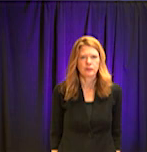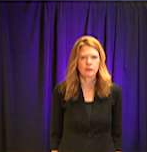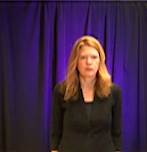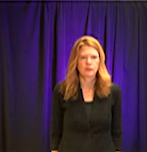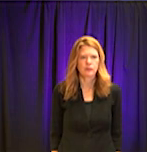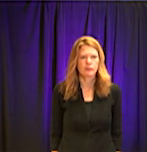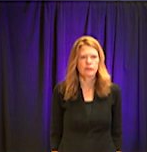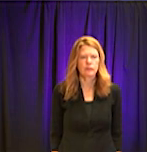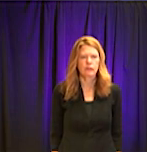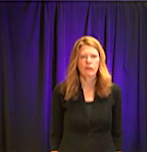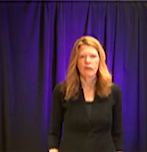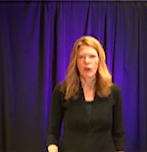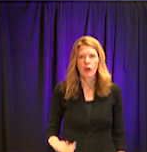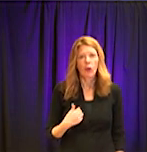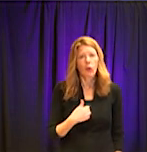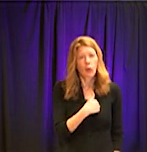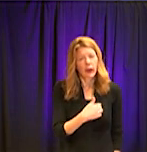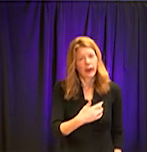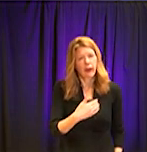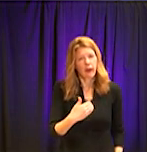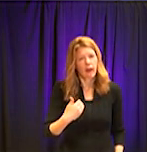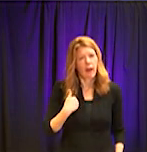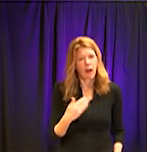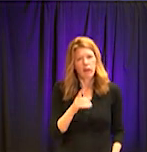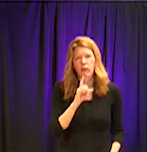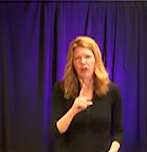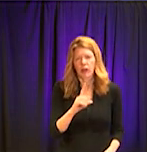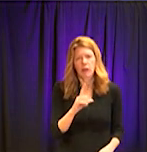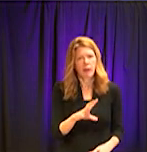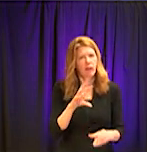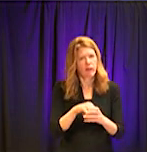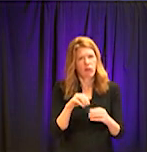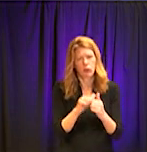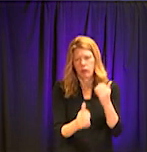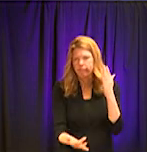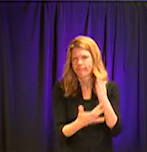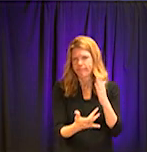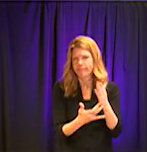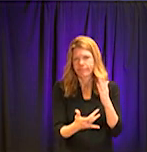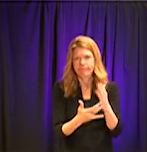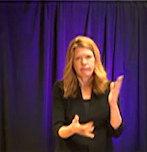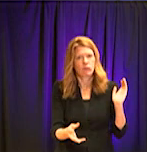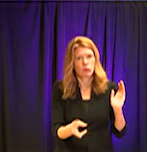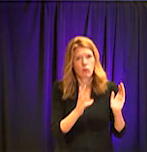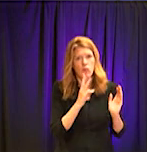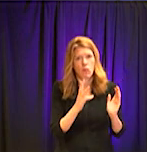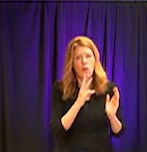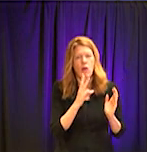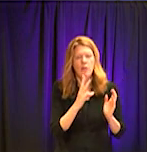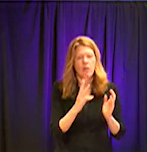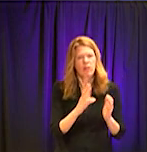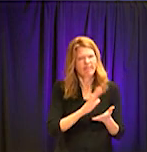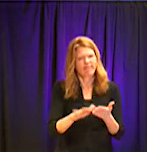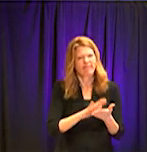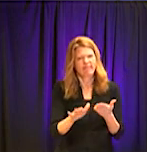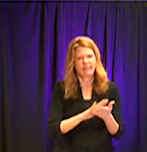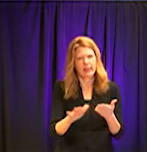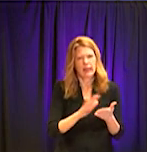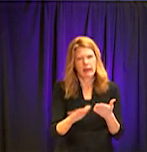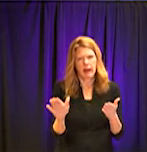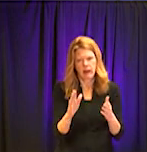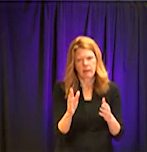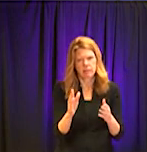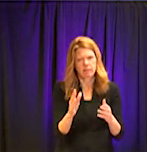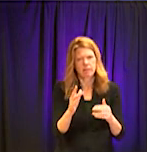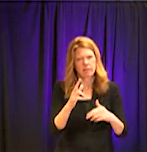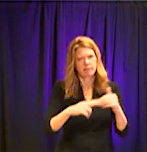We have done a lot of technological advances at our water treatment plant in the last year, year and a half. That's putting in a